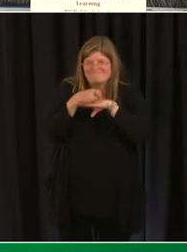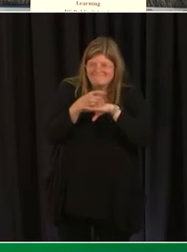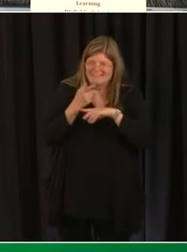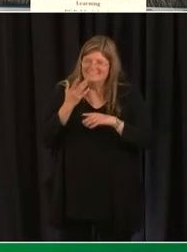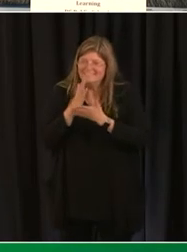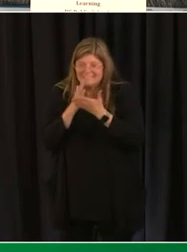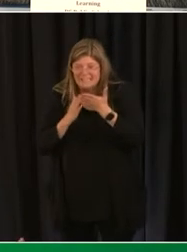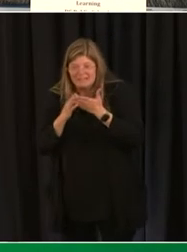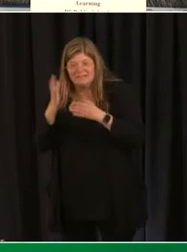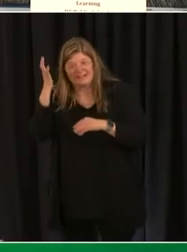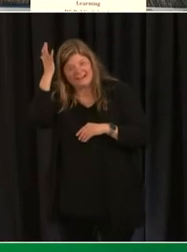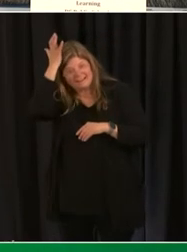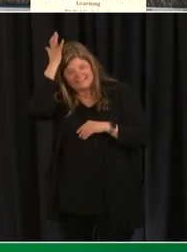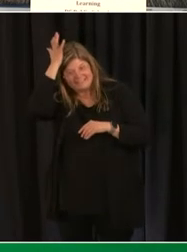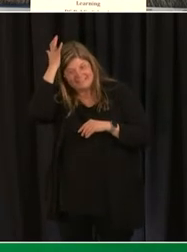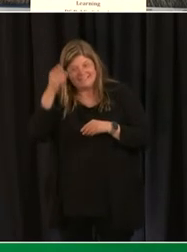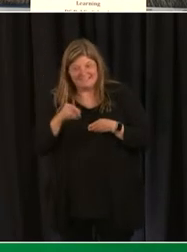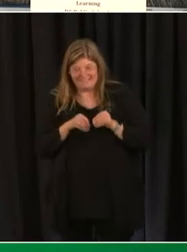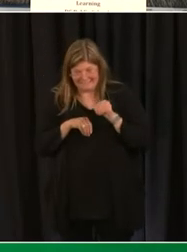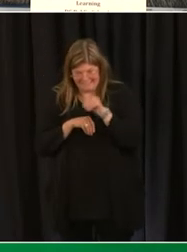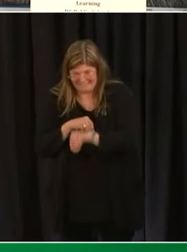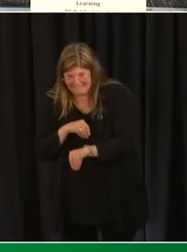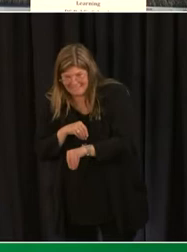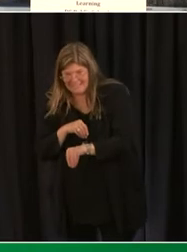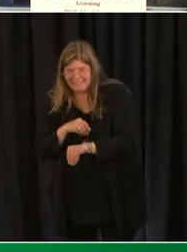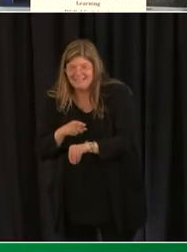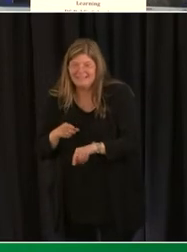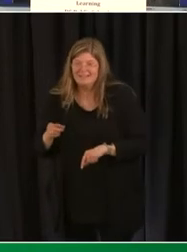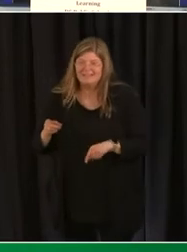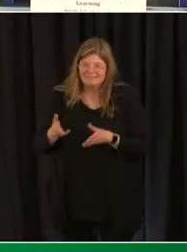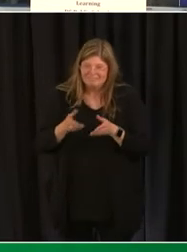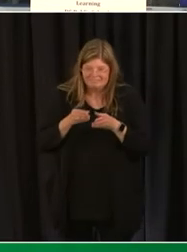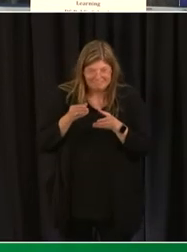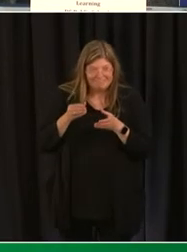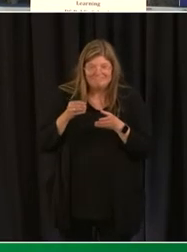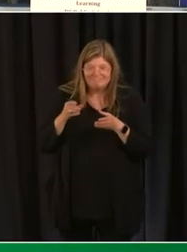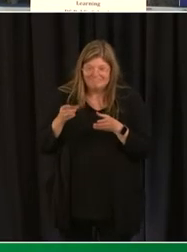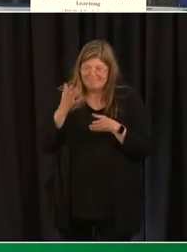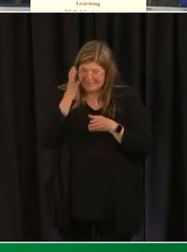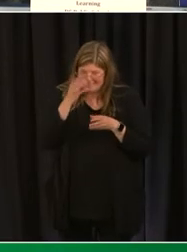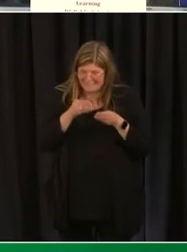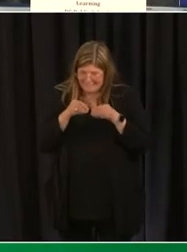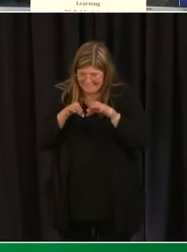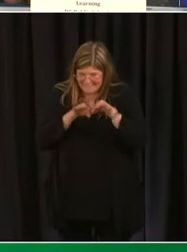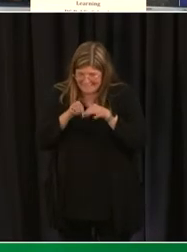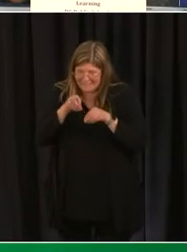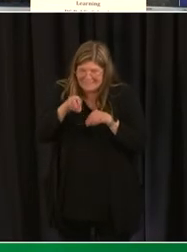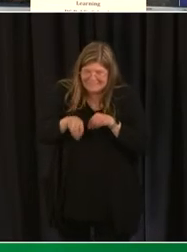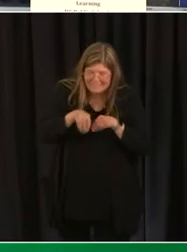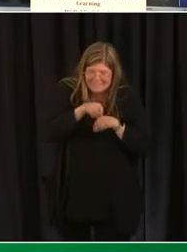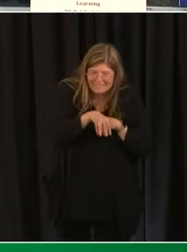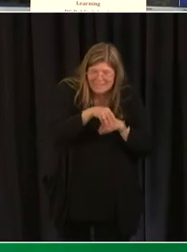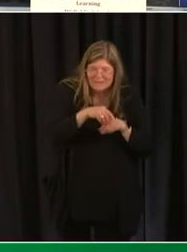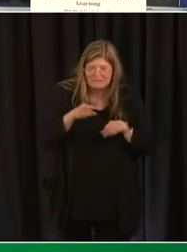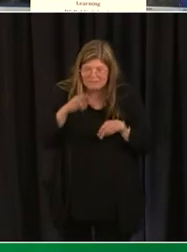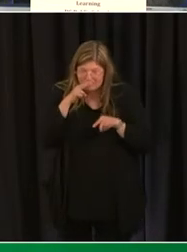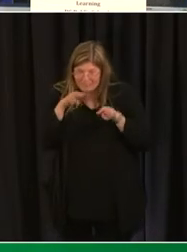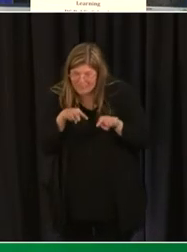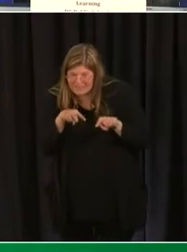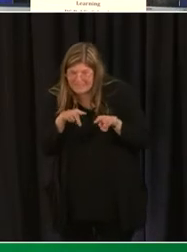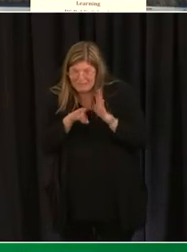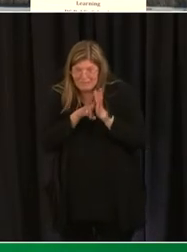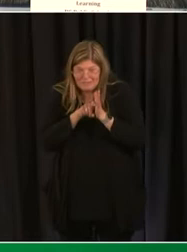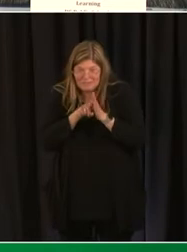some of the lettuce that they had planted to actually take a lettuce leaf and watch the worm actually